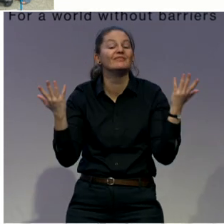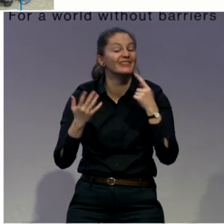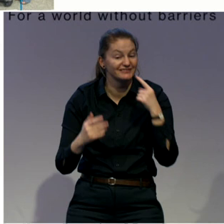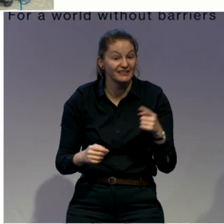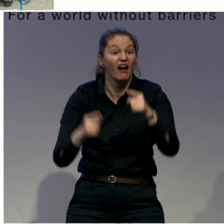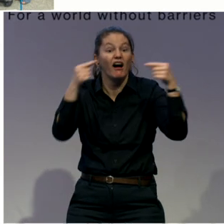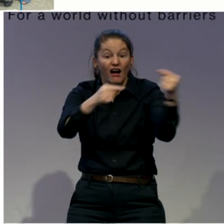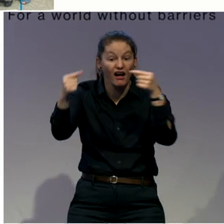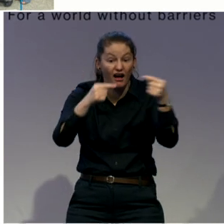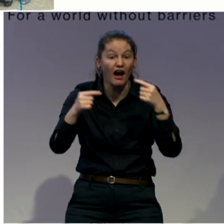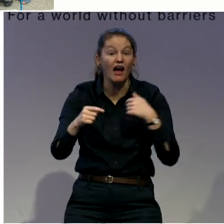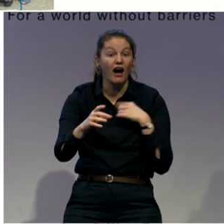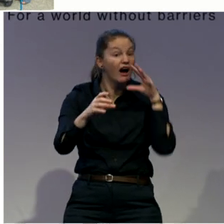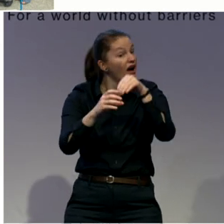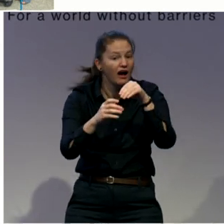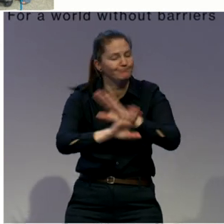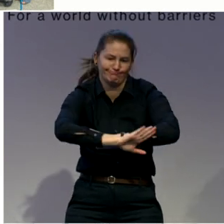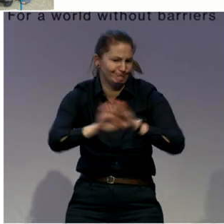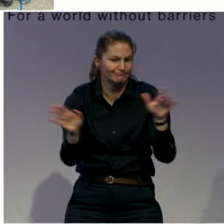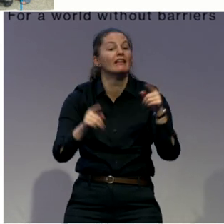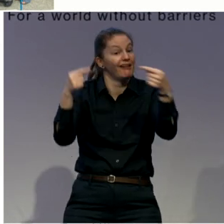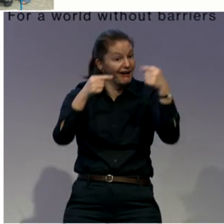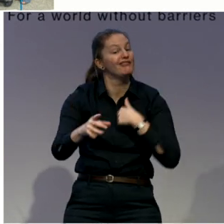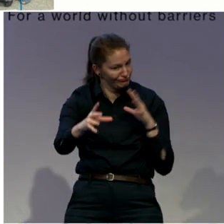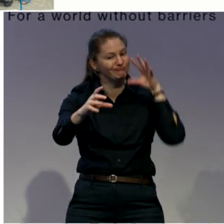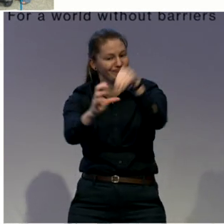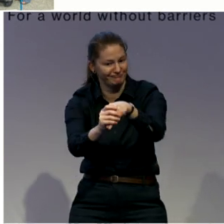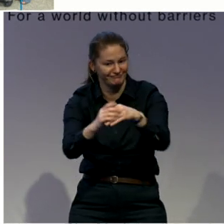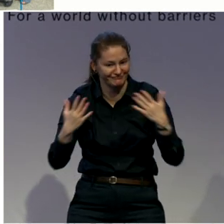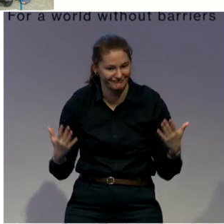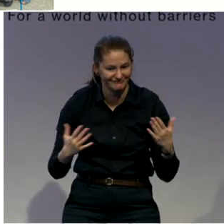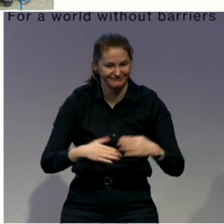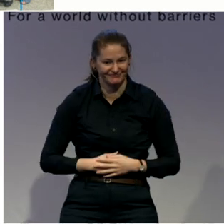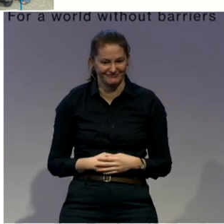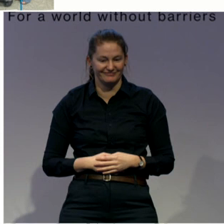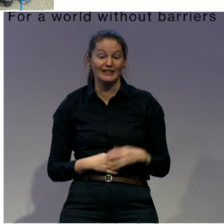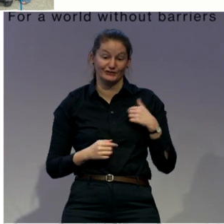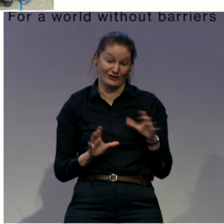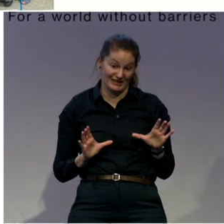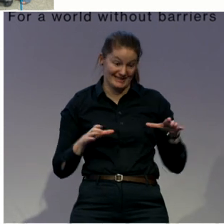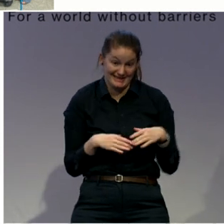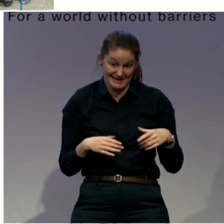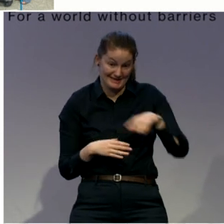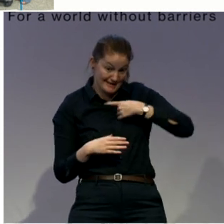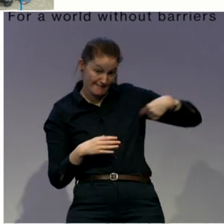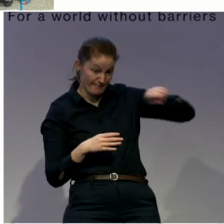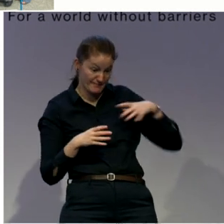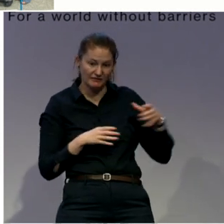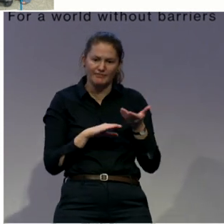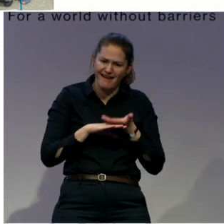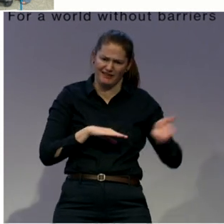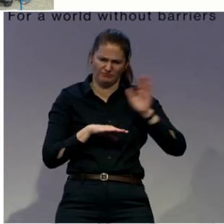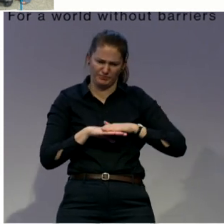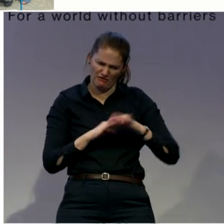response team, and they are lead trainers alongside others when we teach criminal justice professionals about these issues.